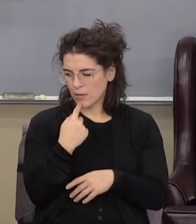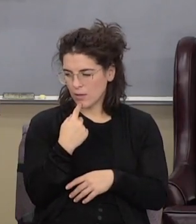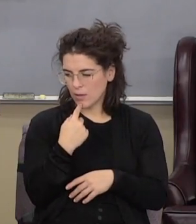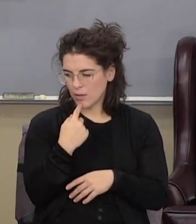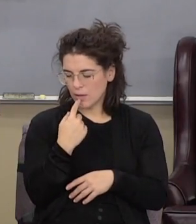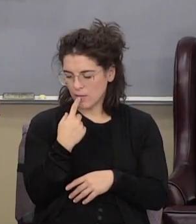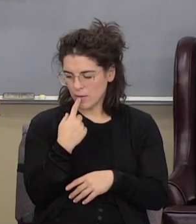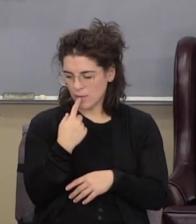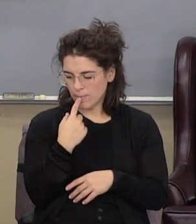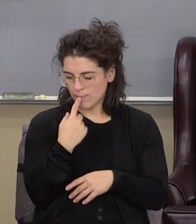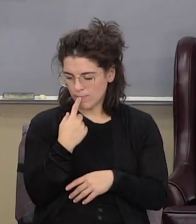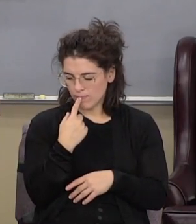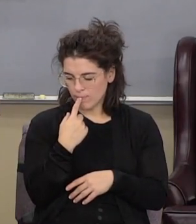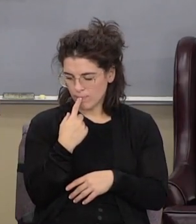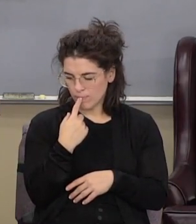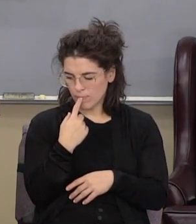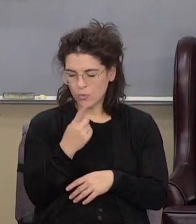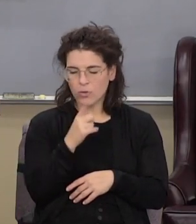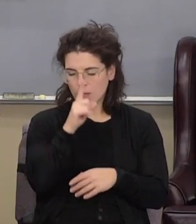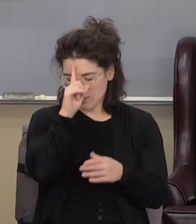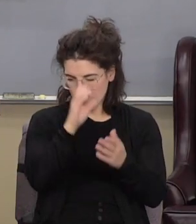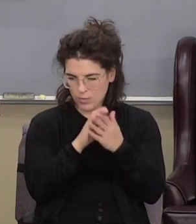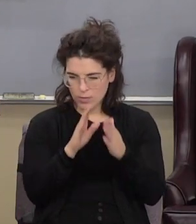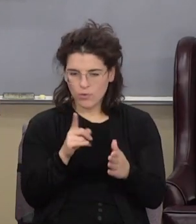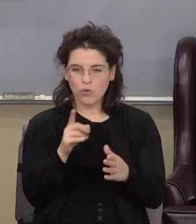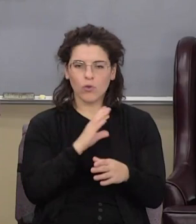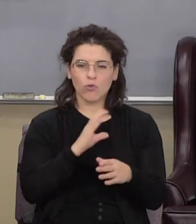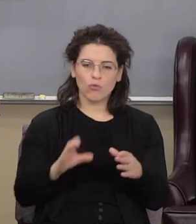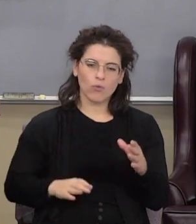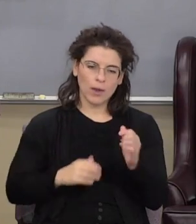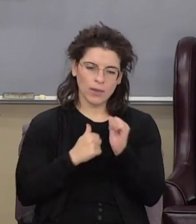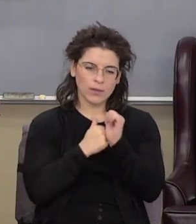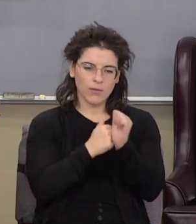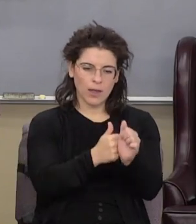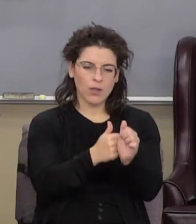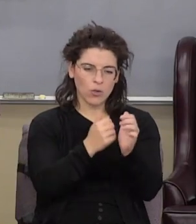you're you're not a believer you're a Christ follower